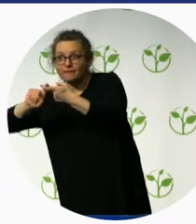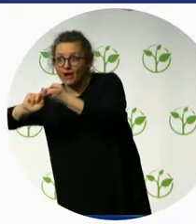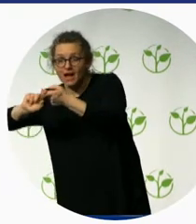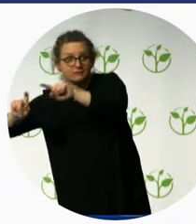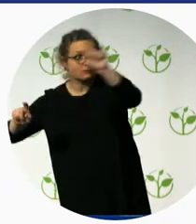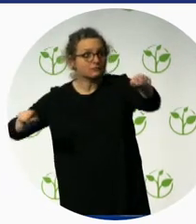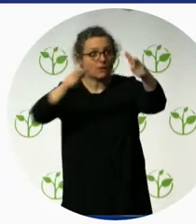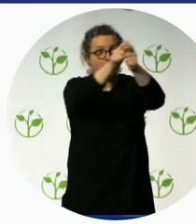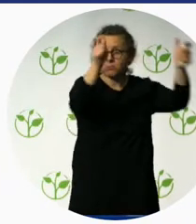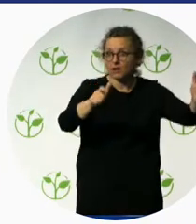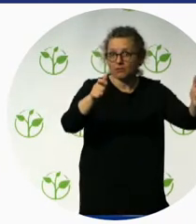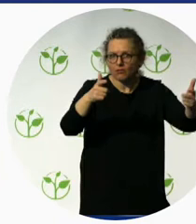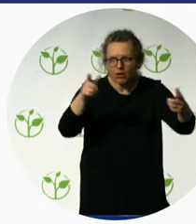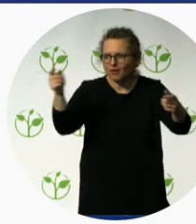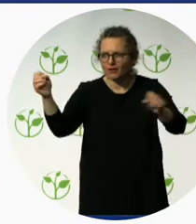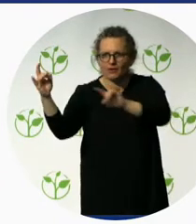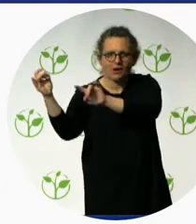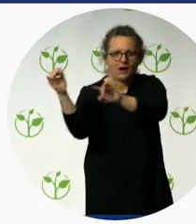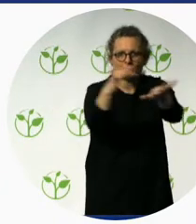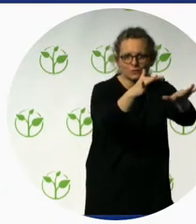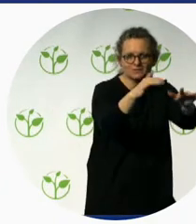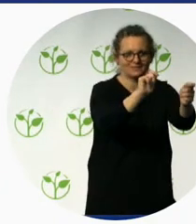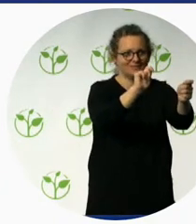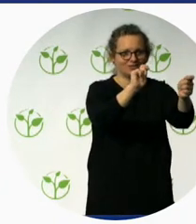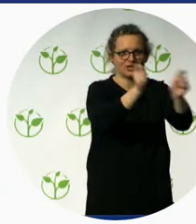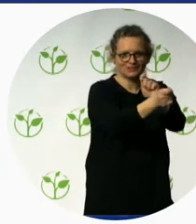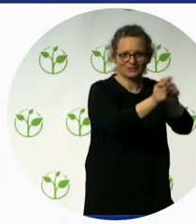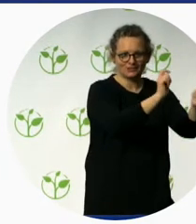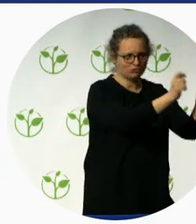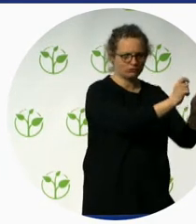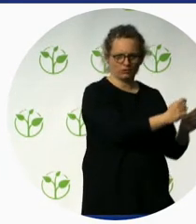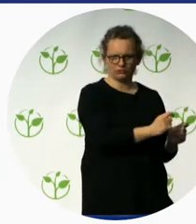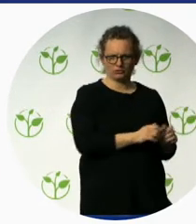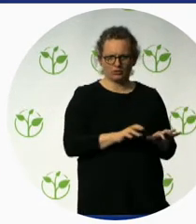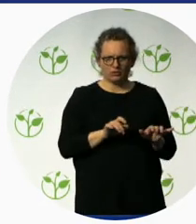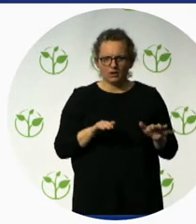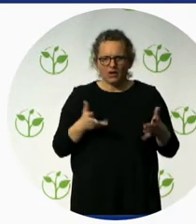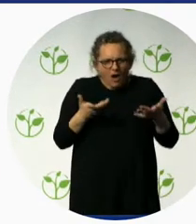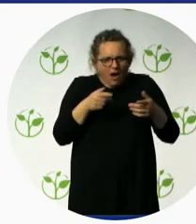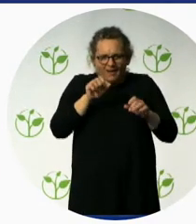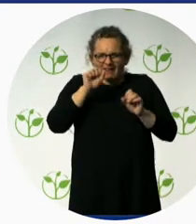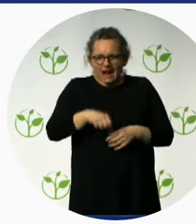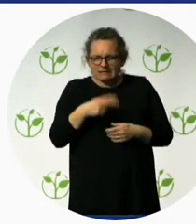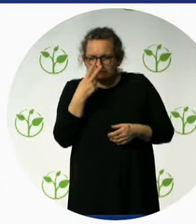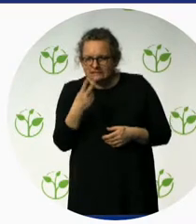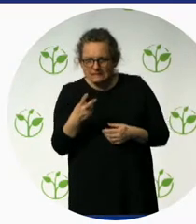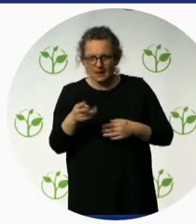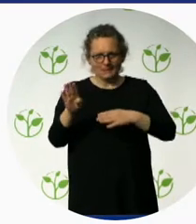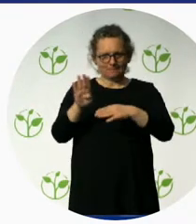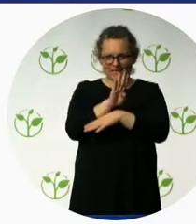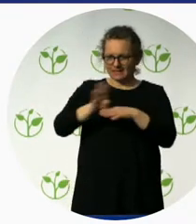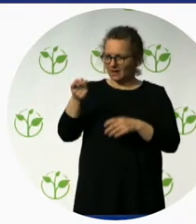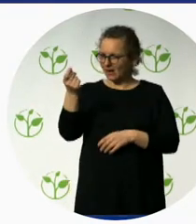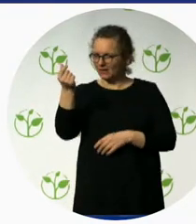because people realized the market potential by free tourism have in India. So, like many big travel companies have now replicated